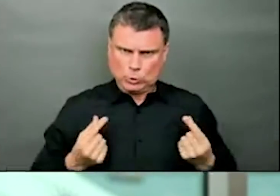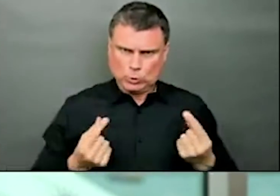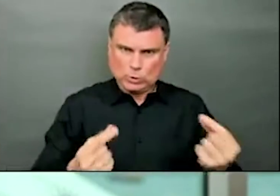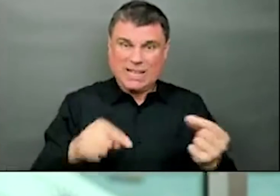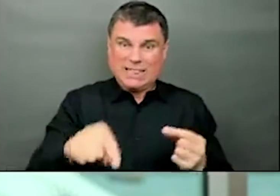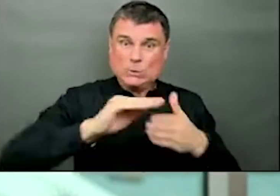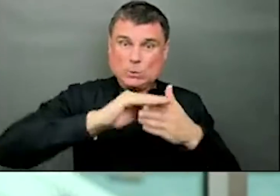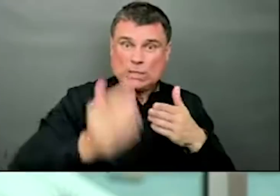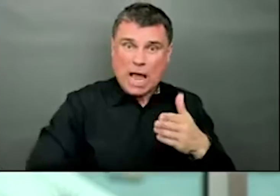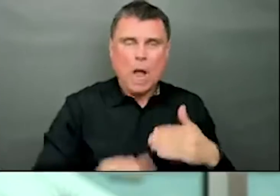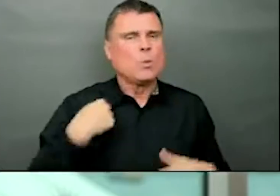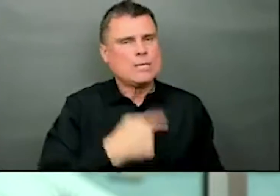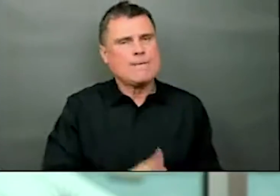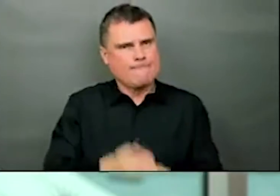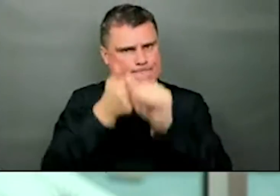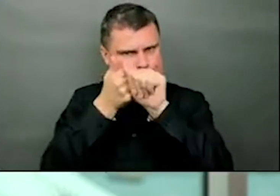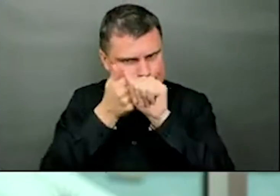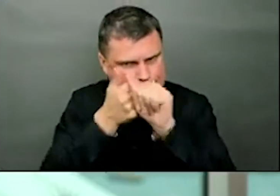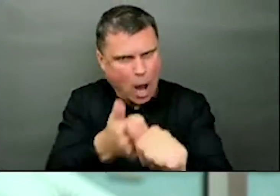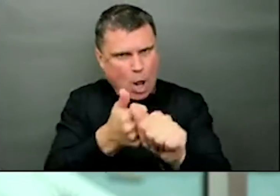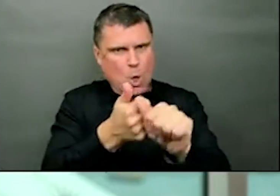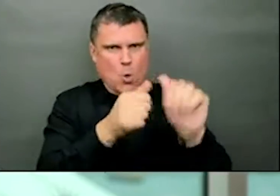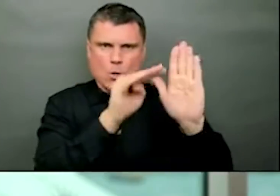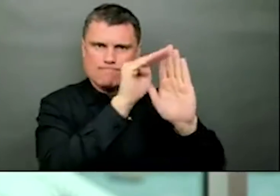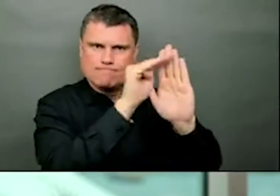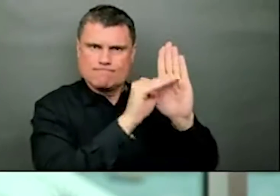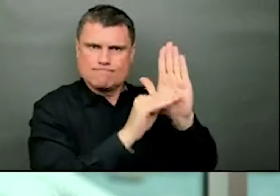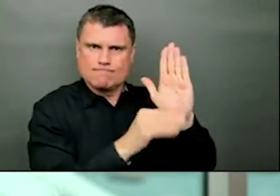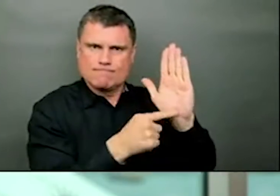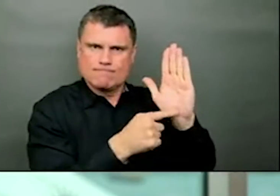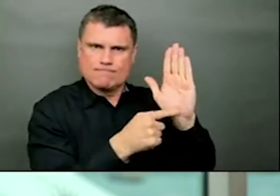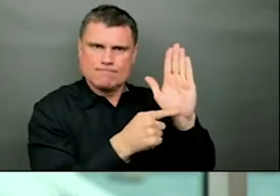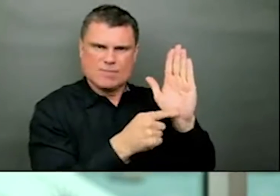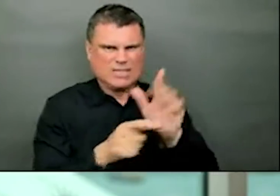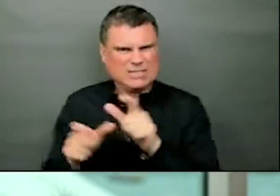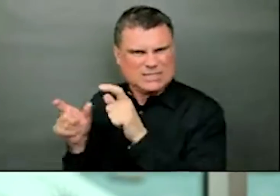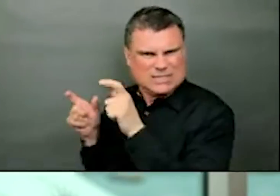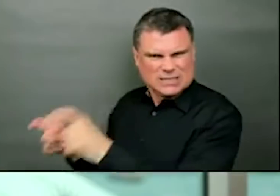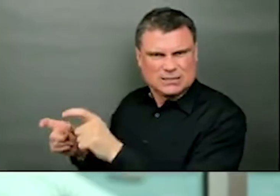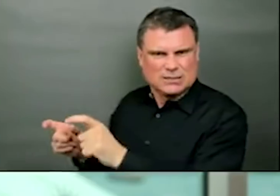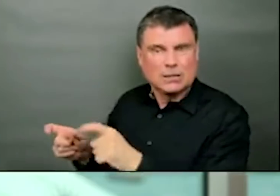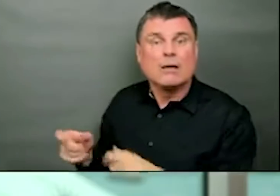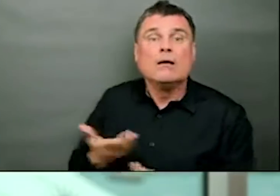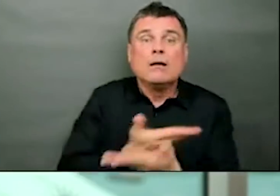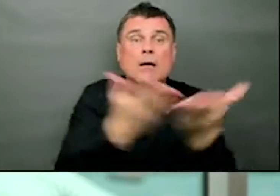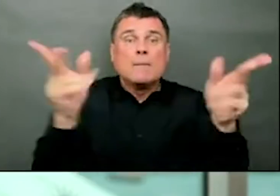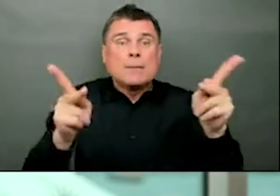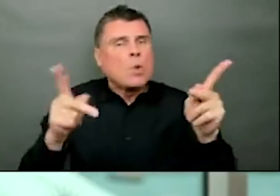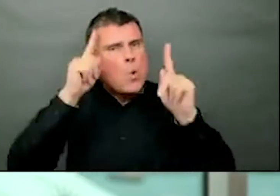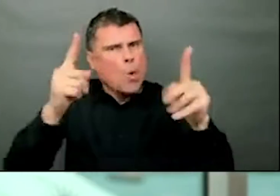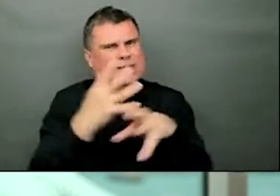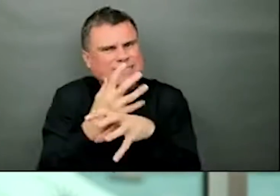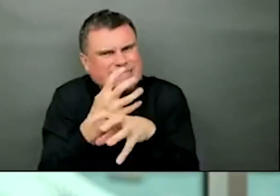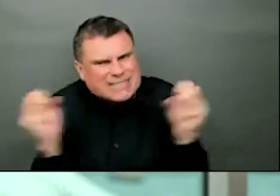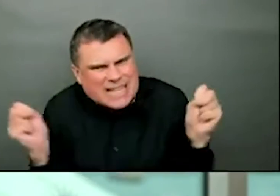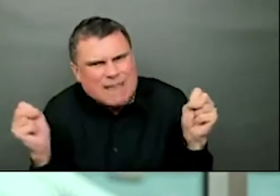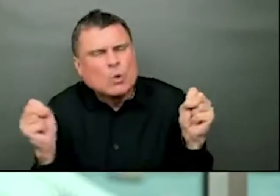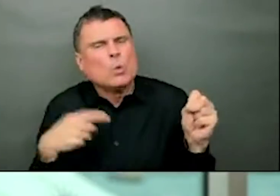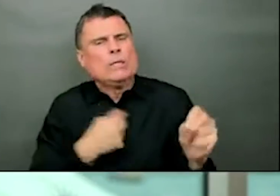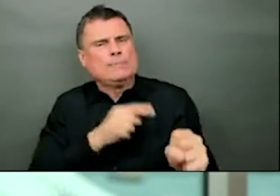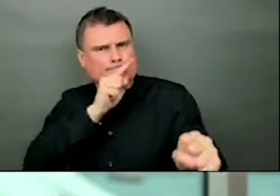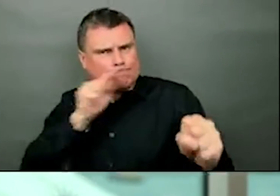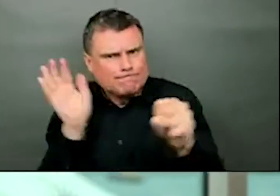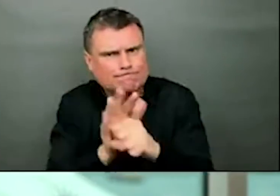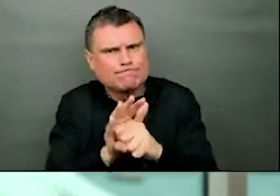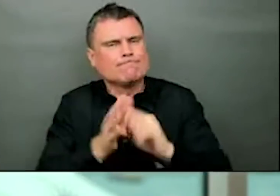stops the spread. Let's stick with what we know keeps people safe. Stick together in our shared effort. For the ones we